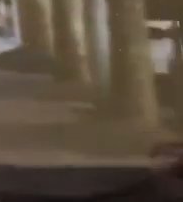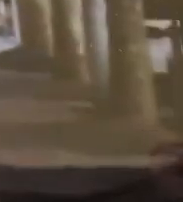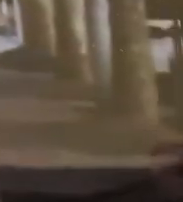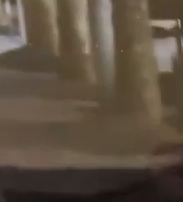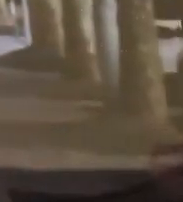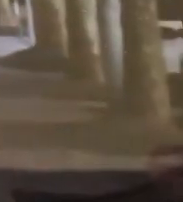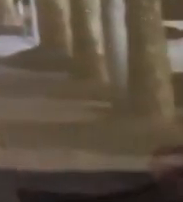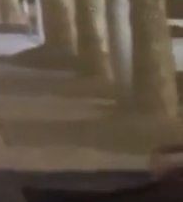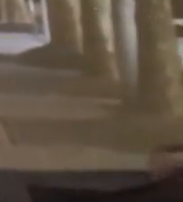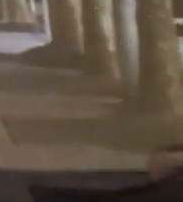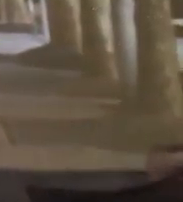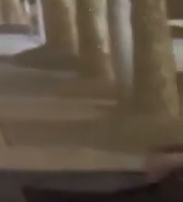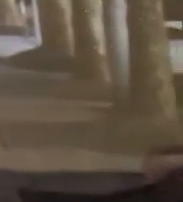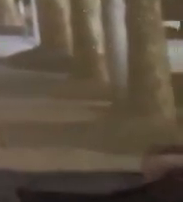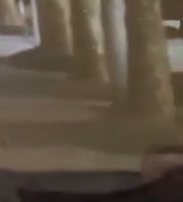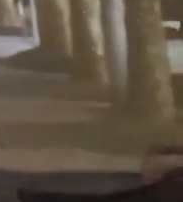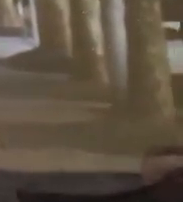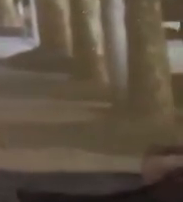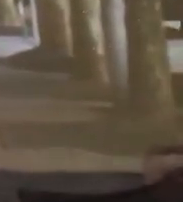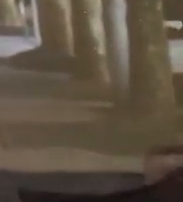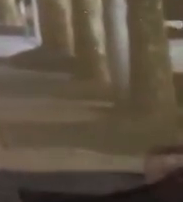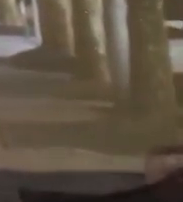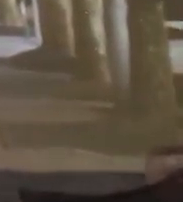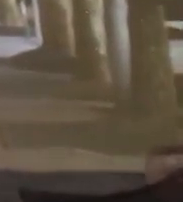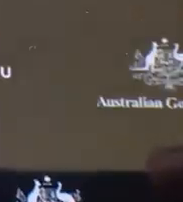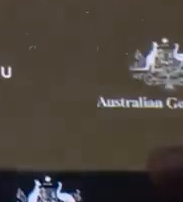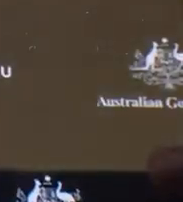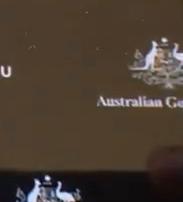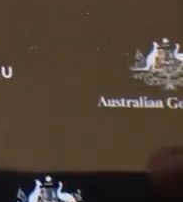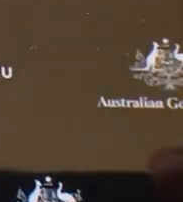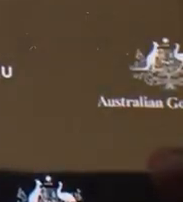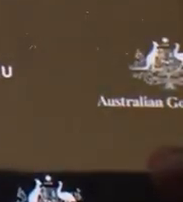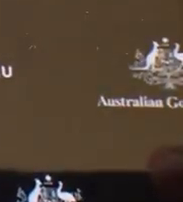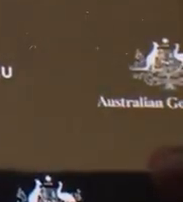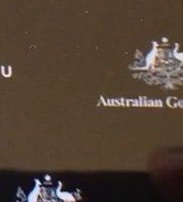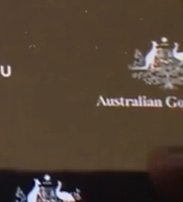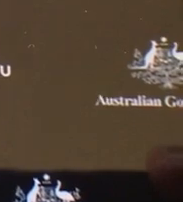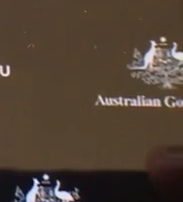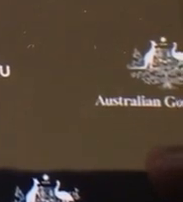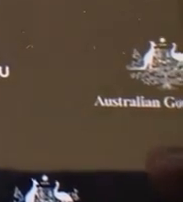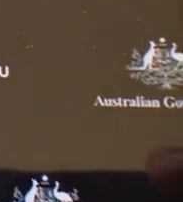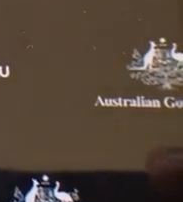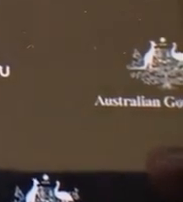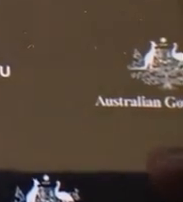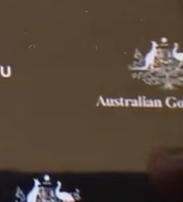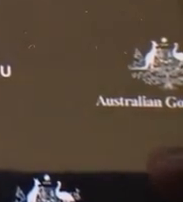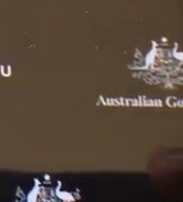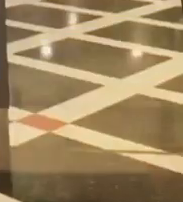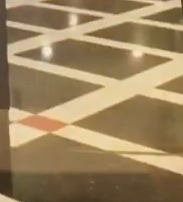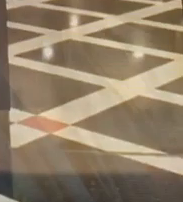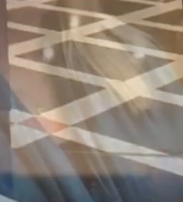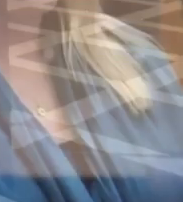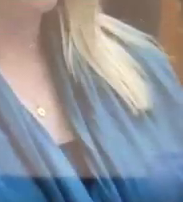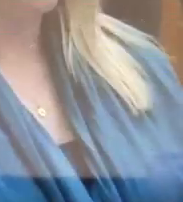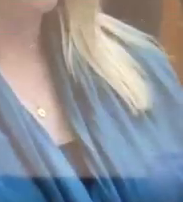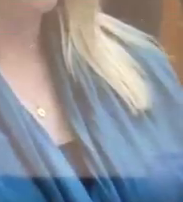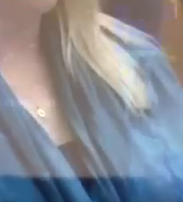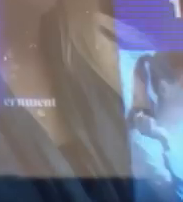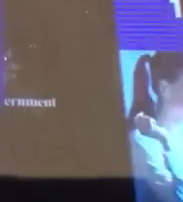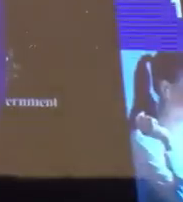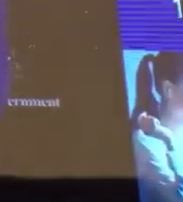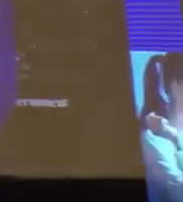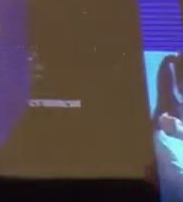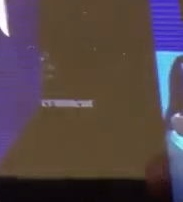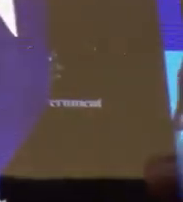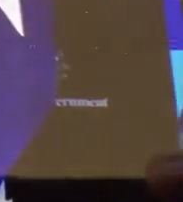placing that power largely in our hands. If you want to get out to play, download the app today. When can we go to the